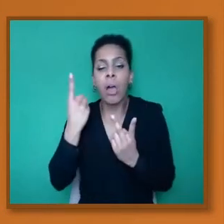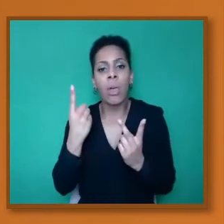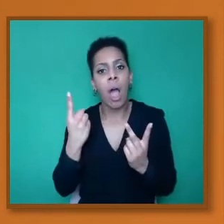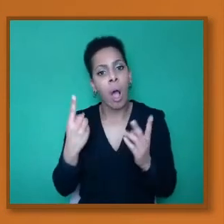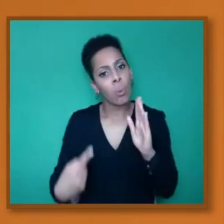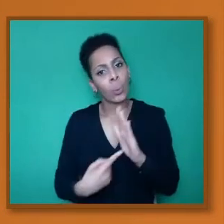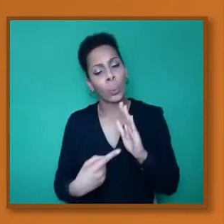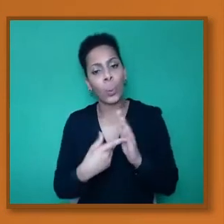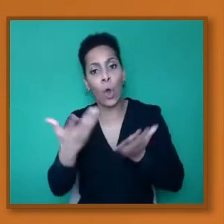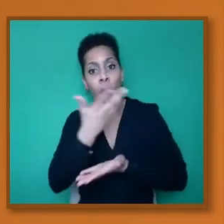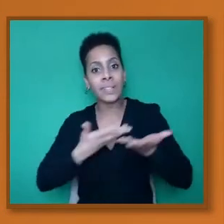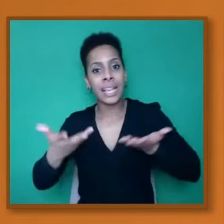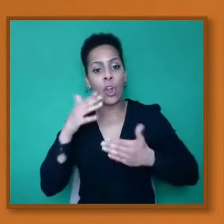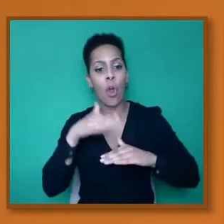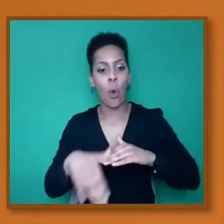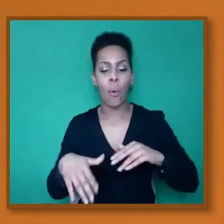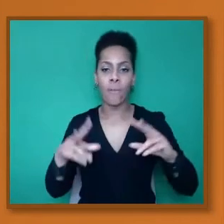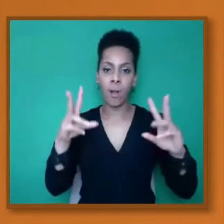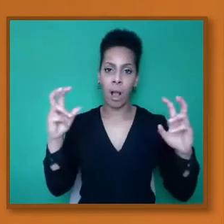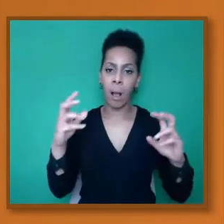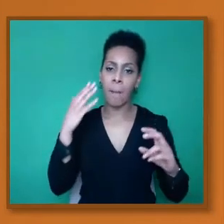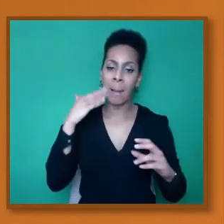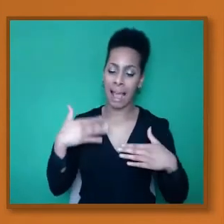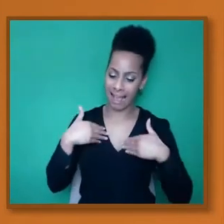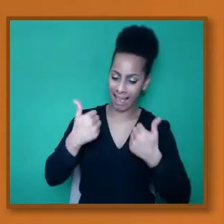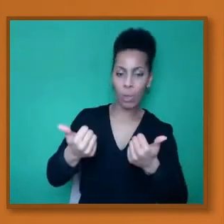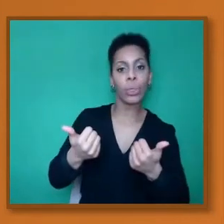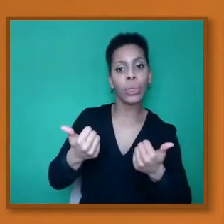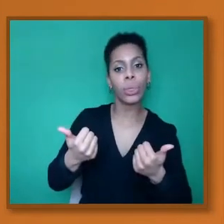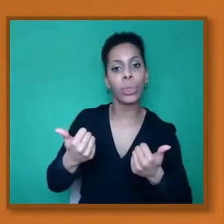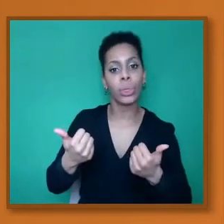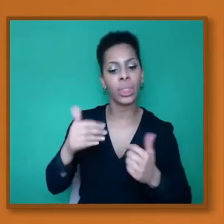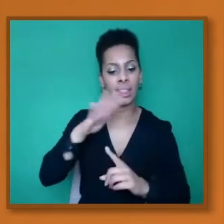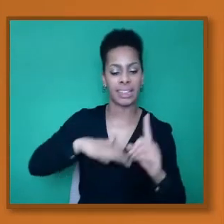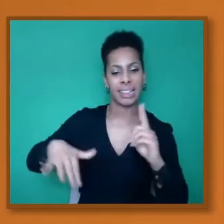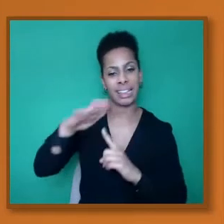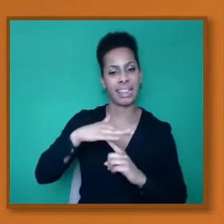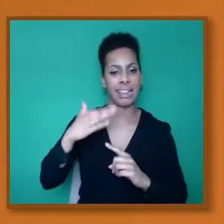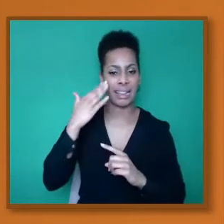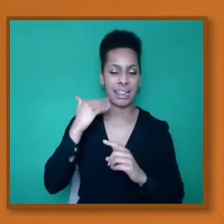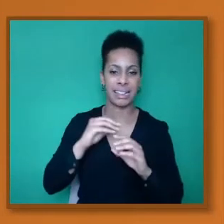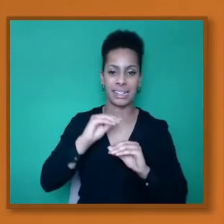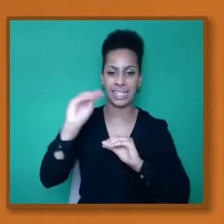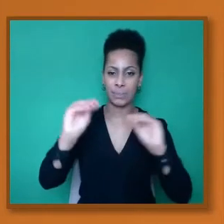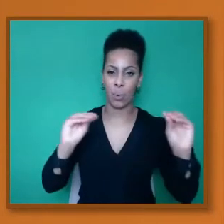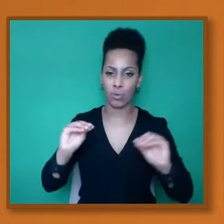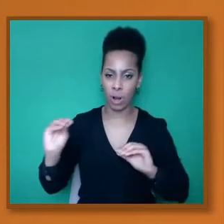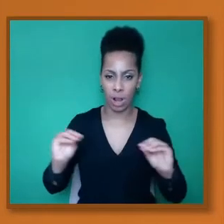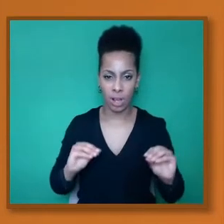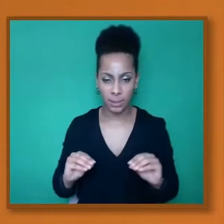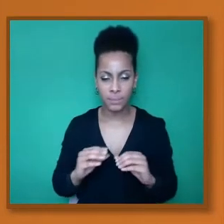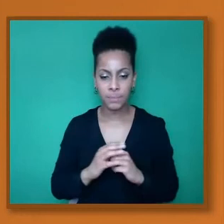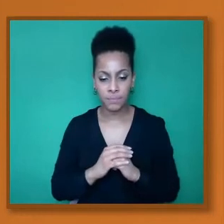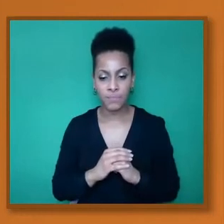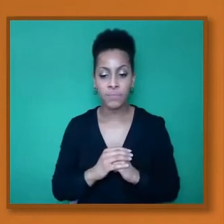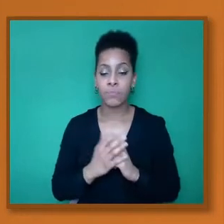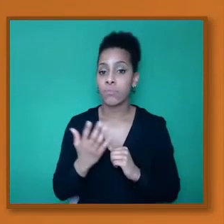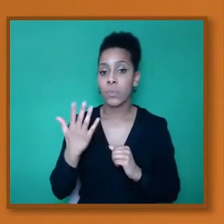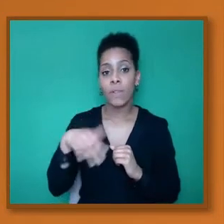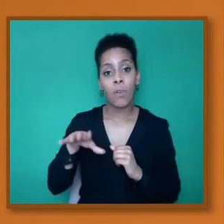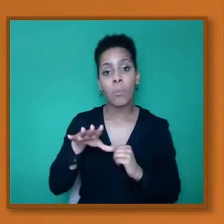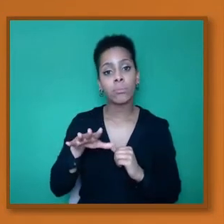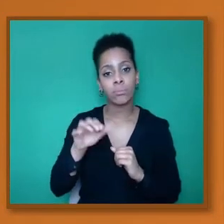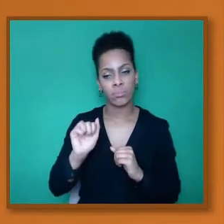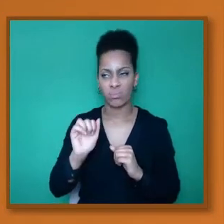the state of black health across the African diaspora. So academics, health professionals from across the African diaspora